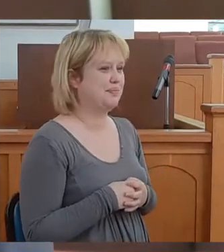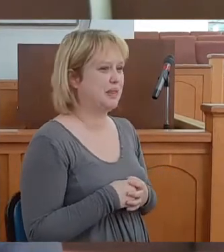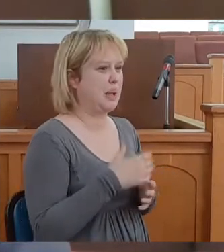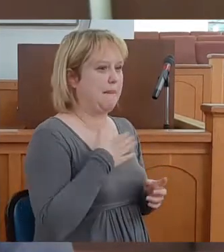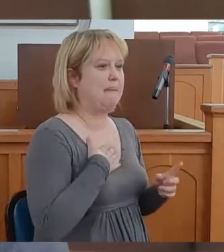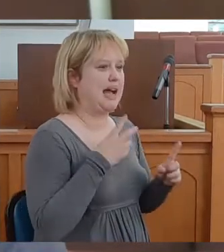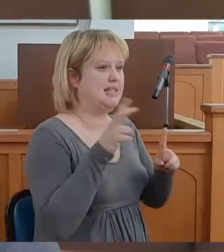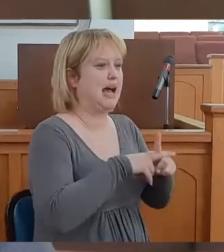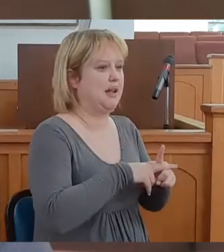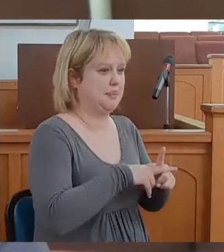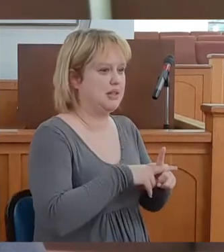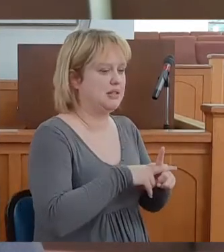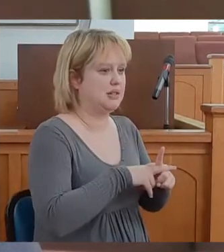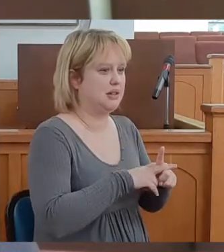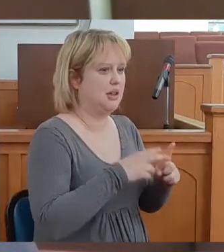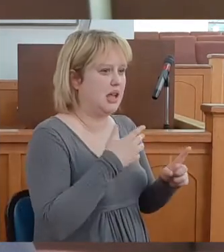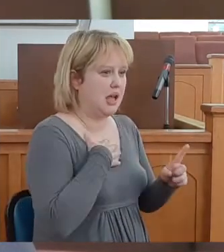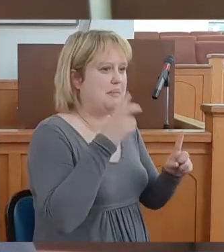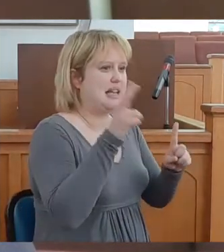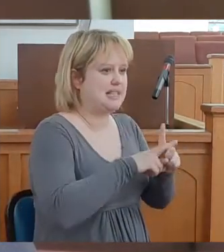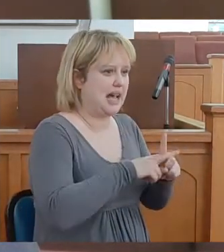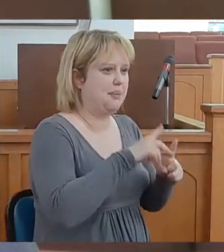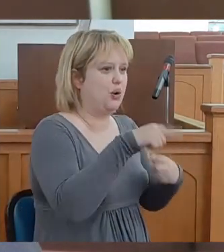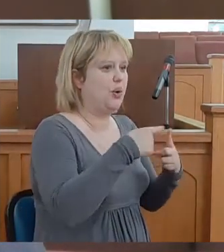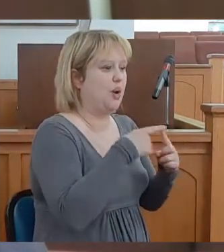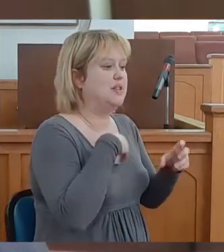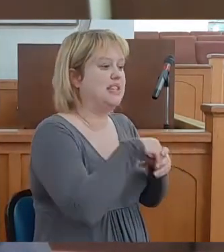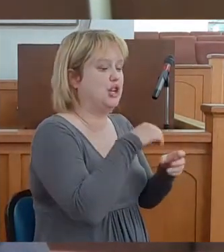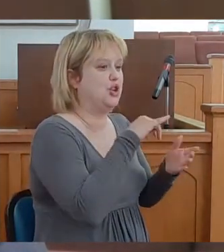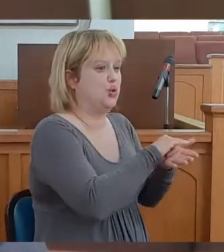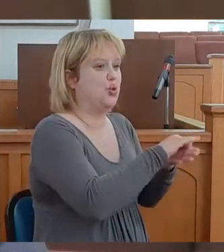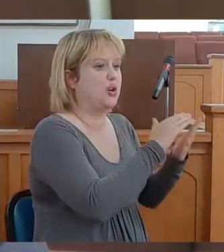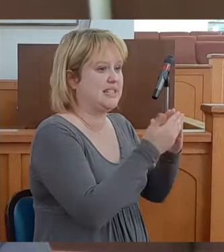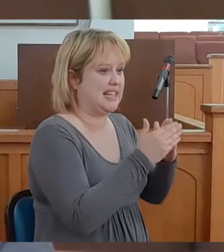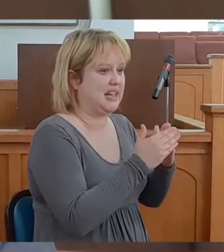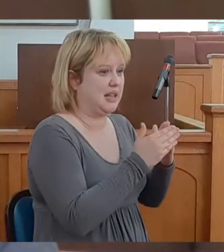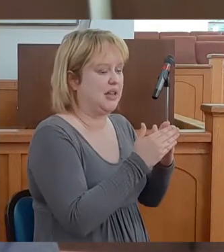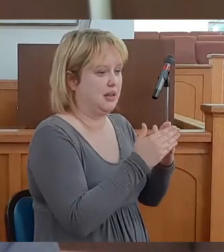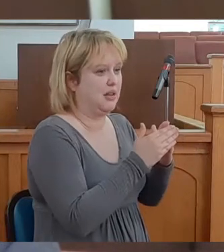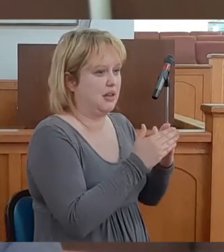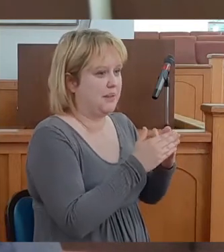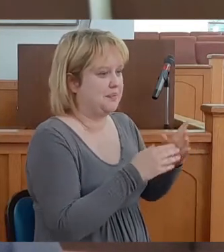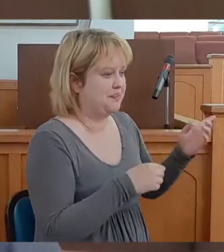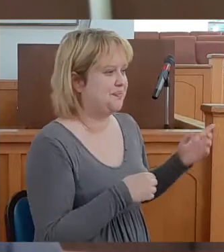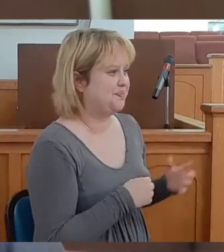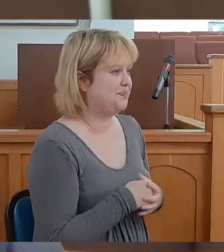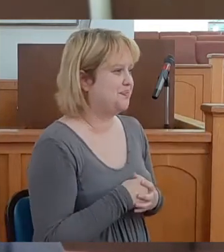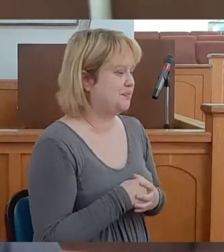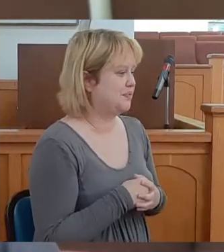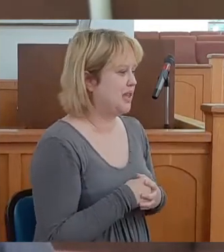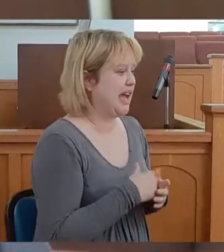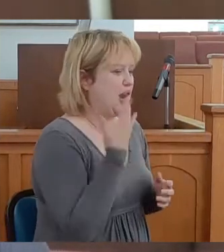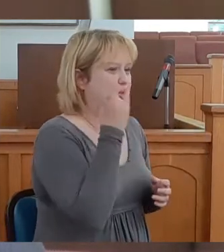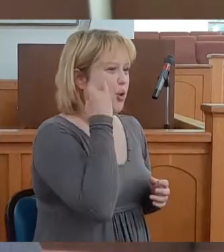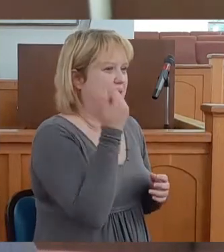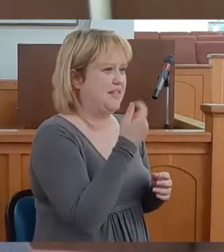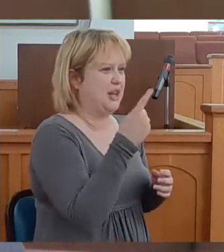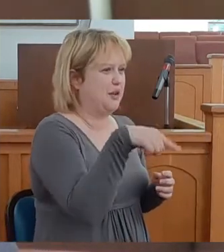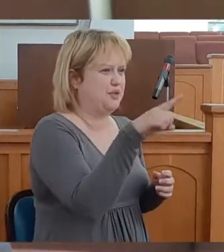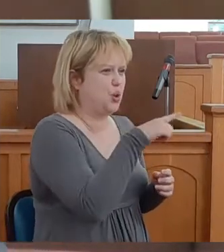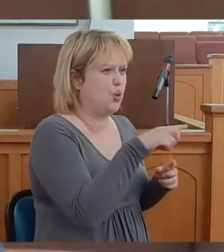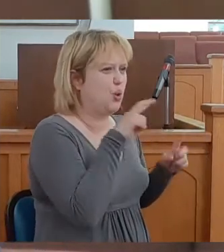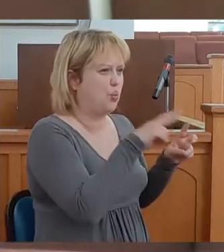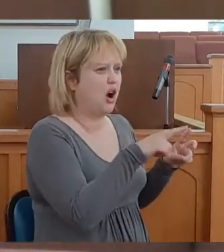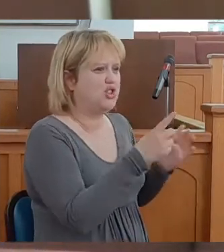My assignment when I was in New York City was to go to Rikers Island. Now, don't know if any of you guys